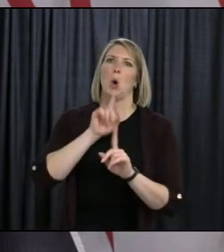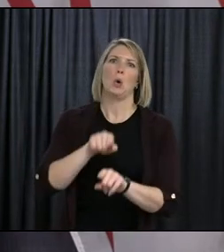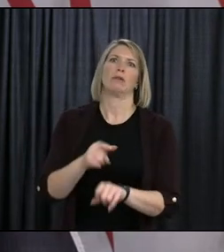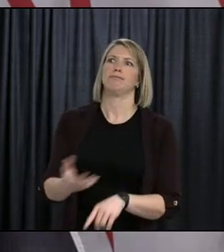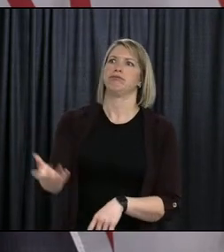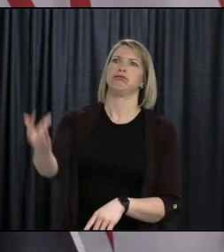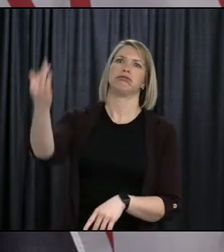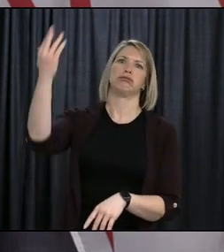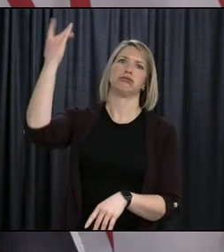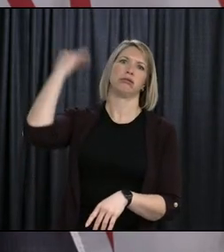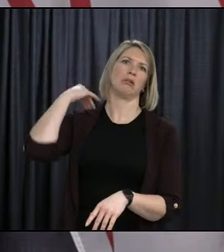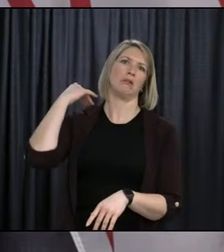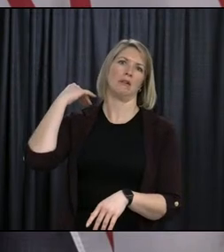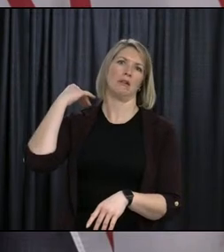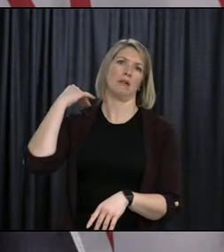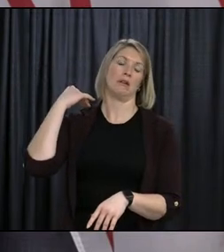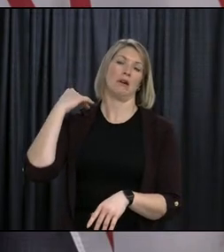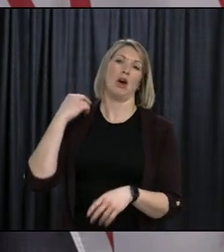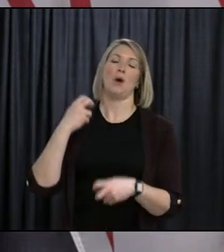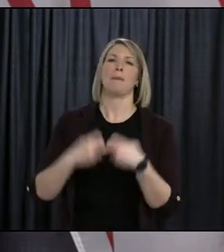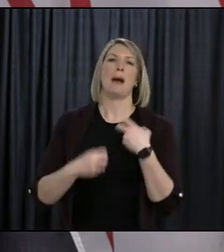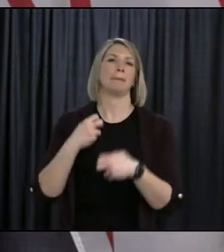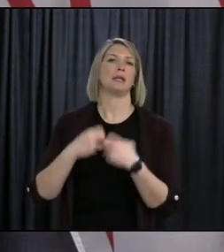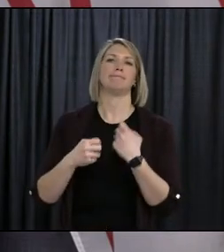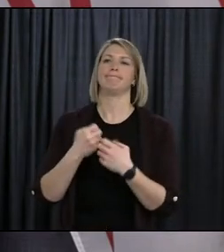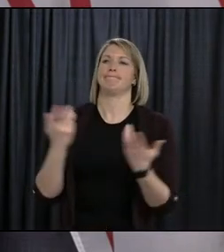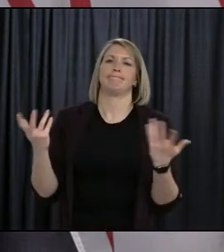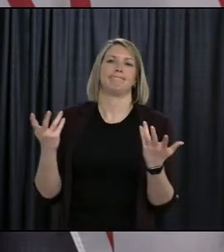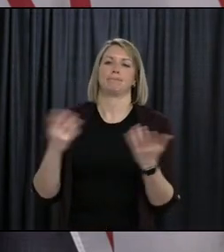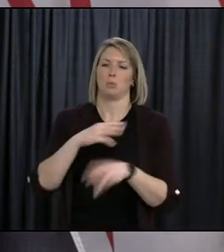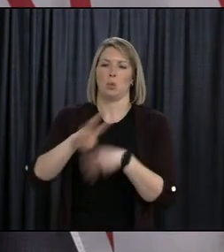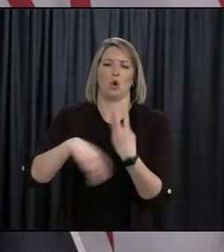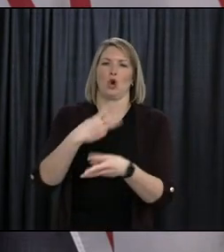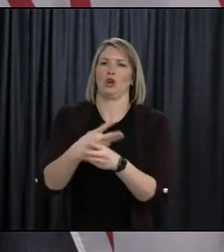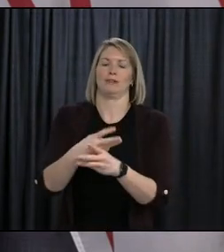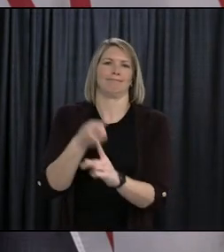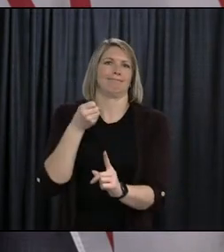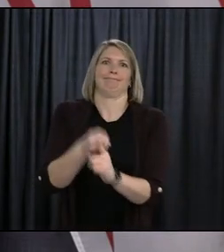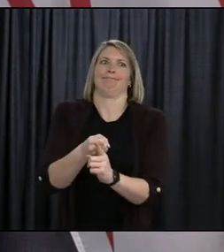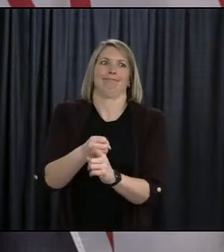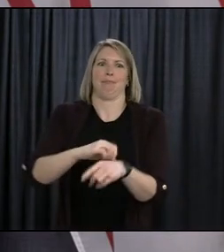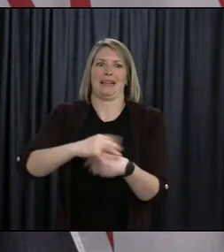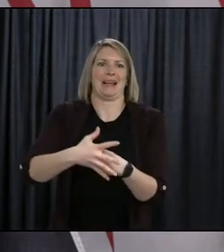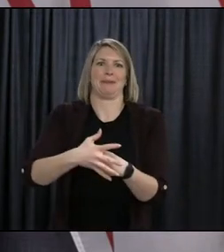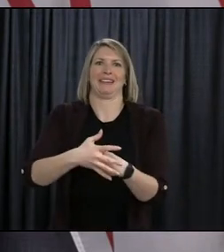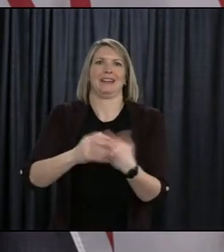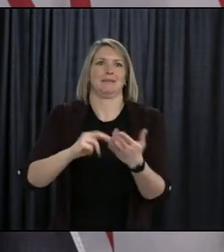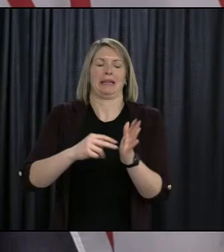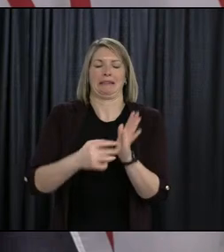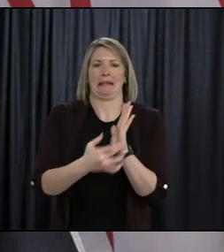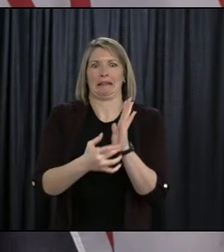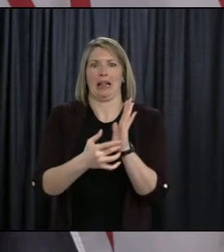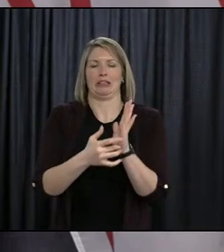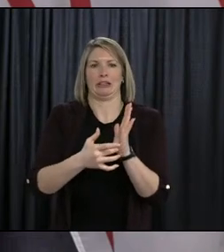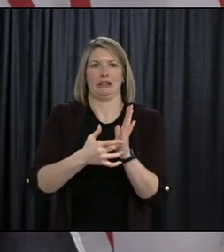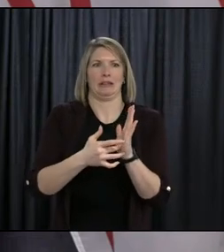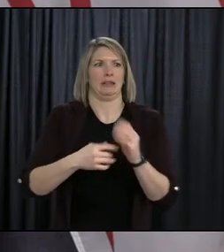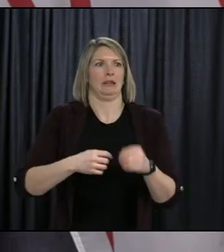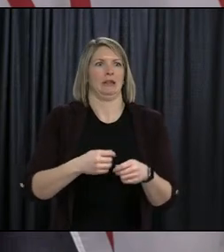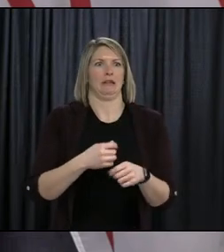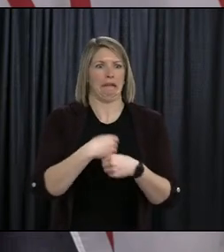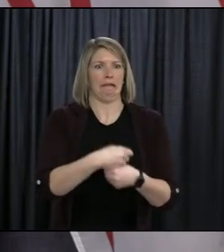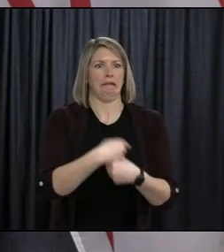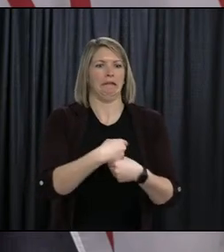it has to do with a worldwide shortage of microprocessors. And they are prioritizing us, we've been assured